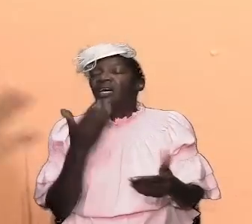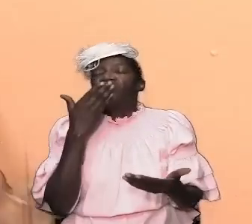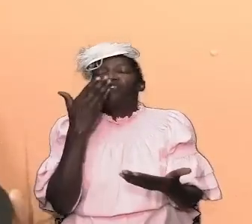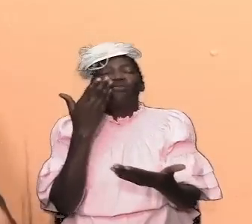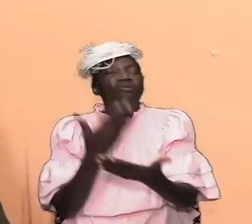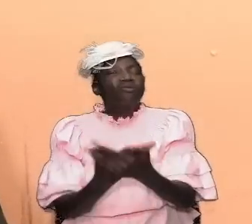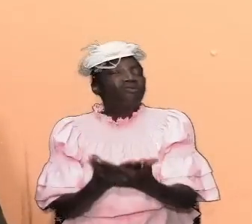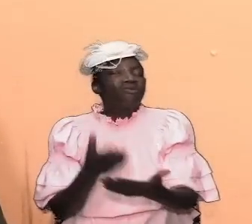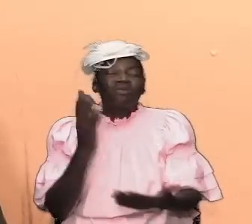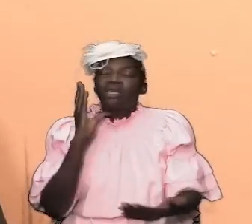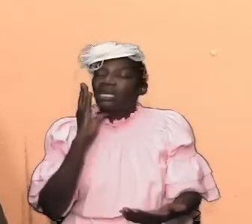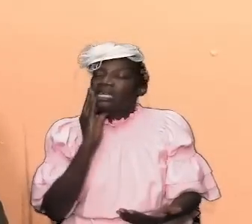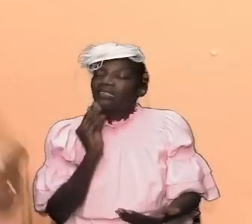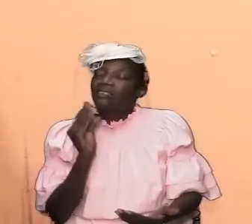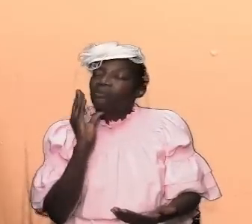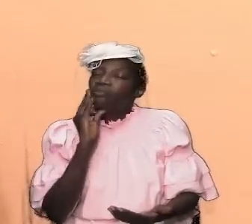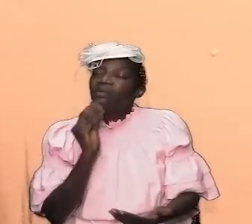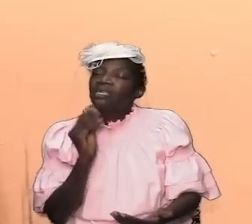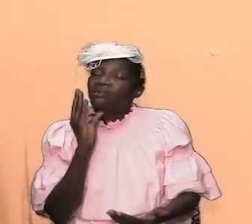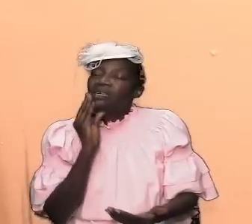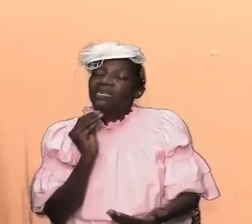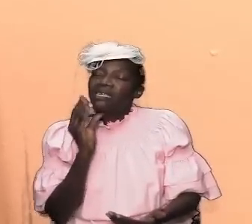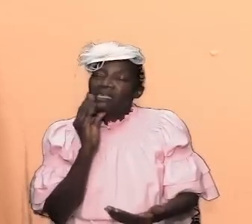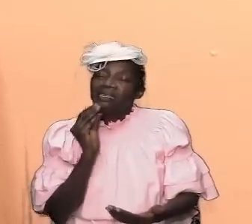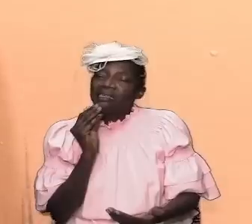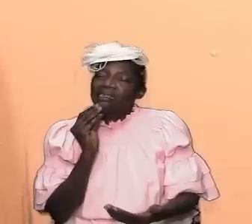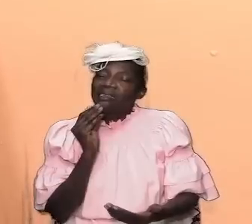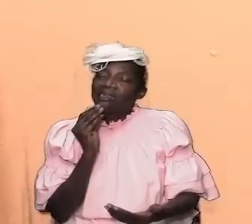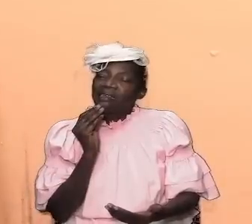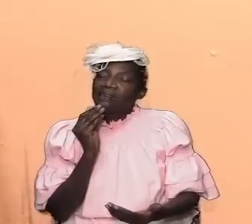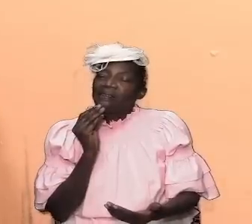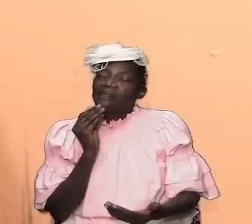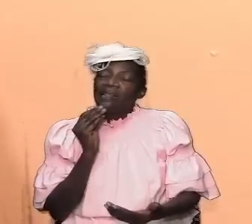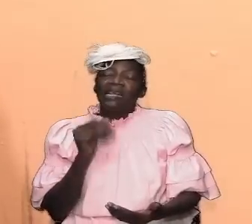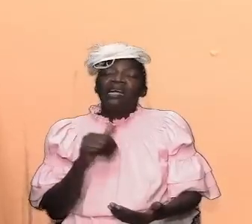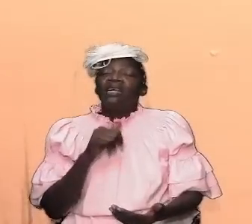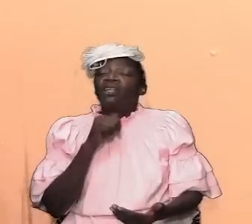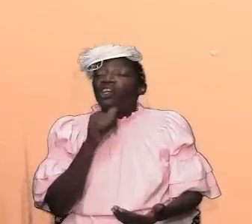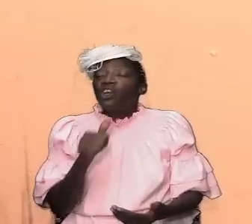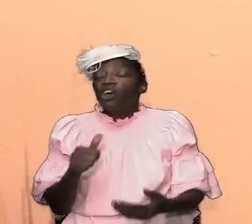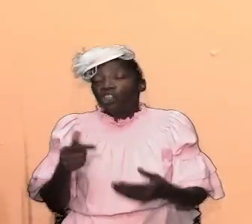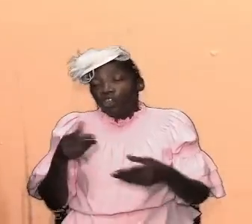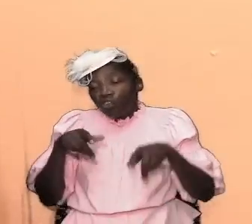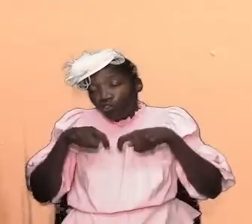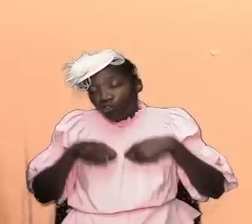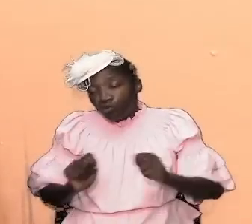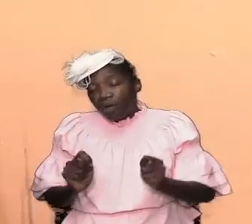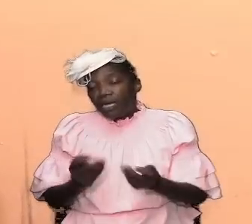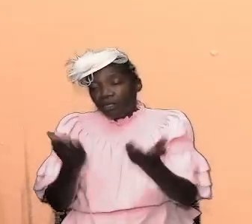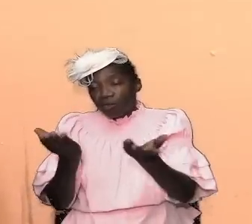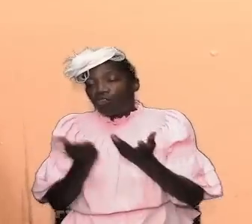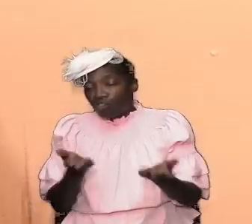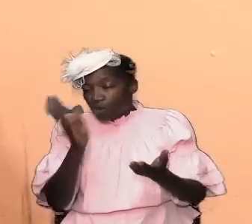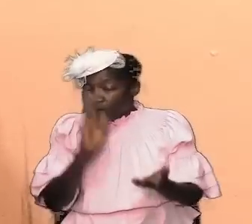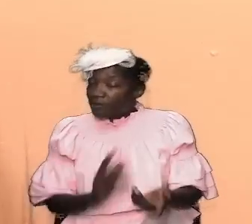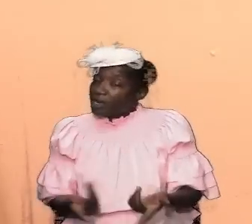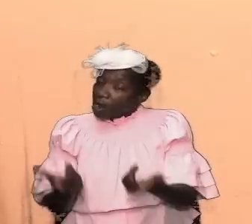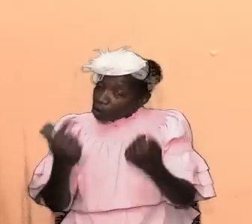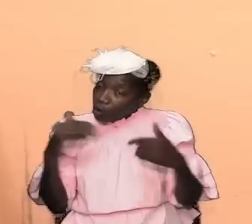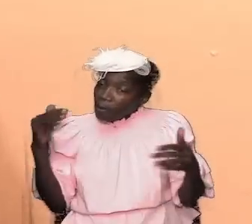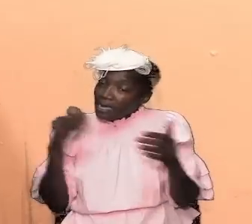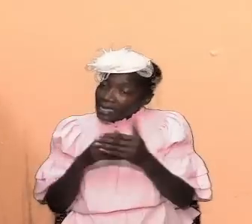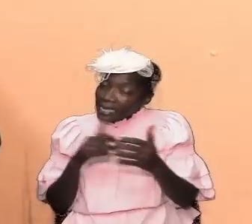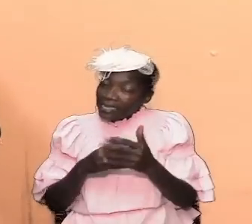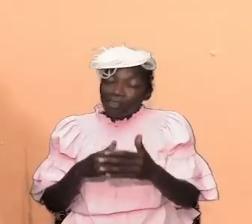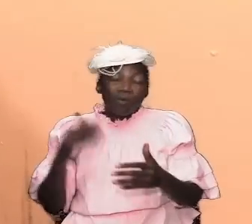experiences instead of trying to serve god and get back to what they knew was